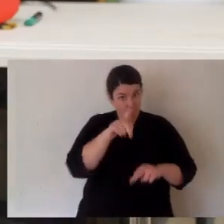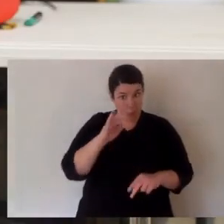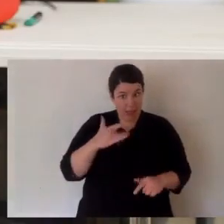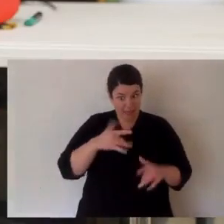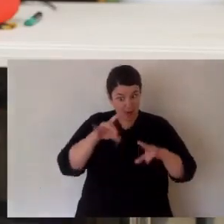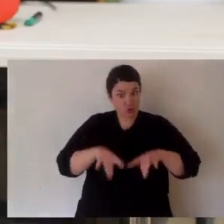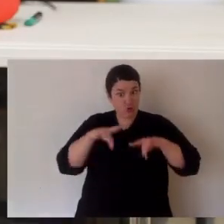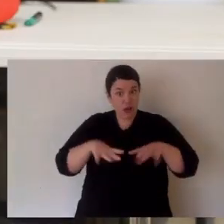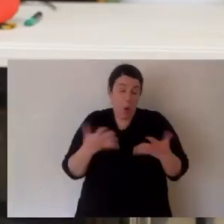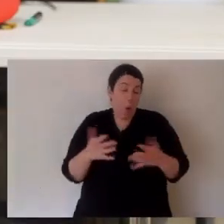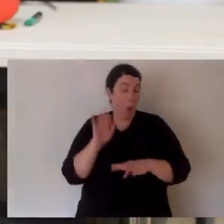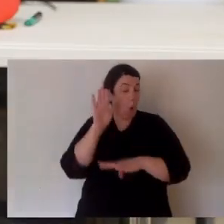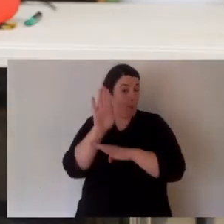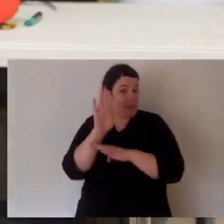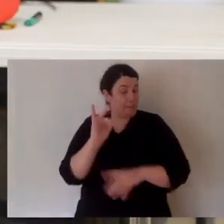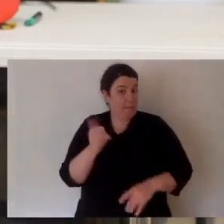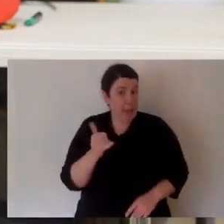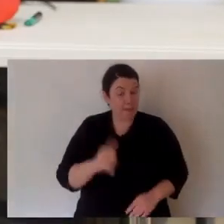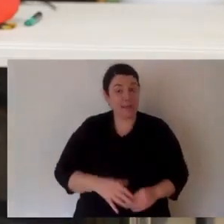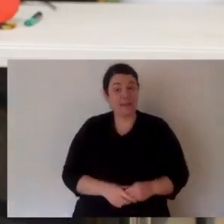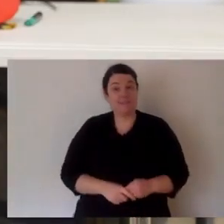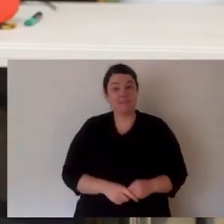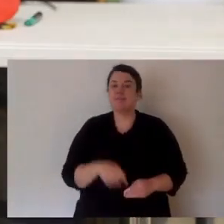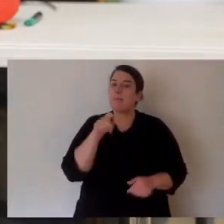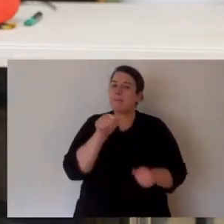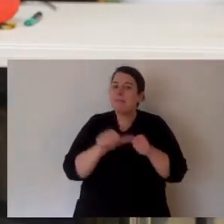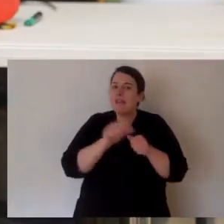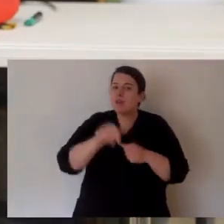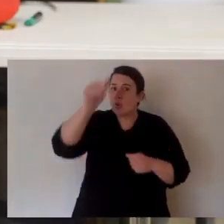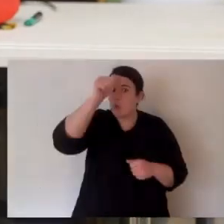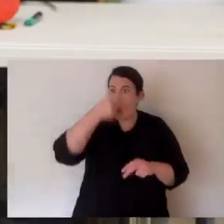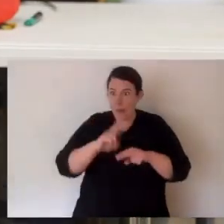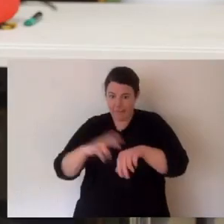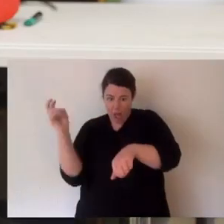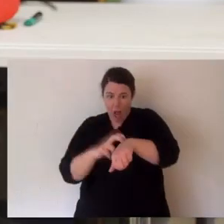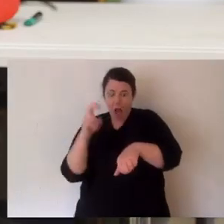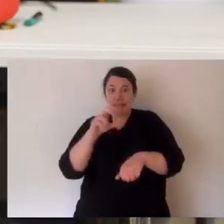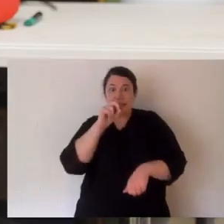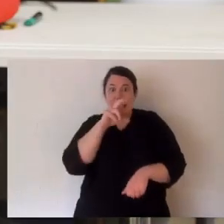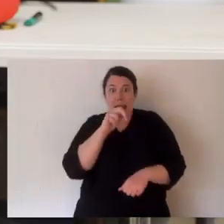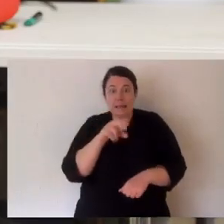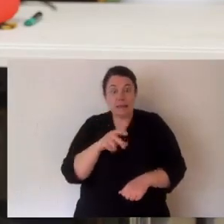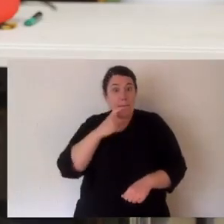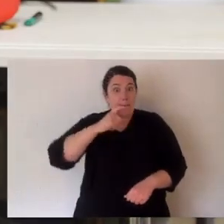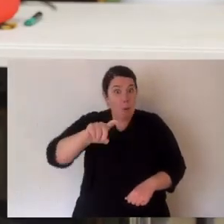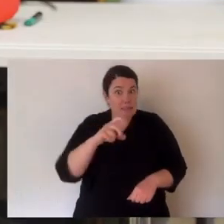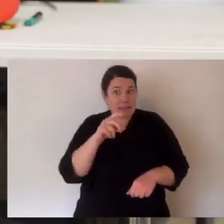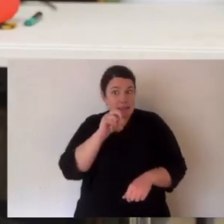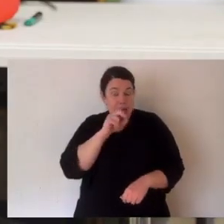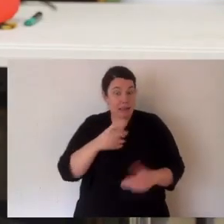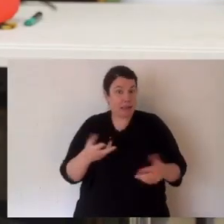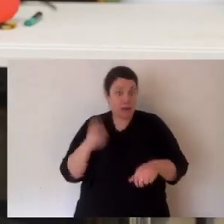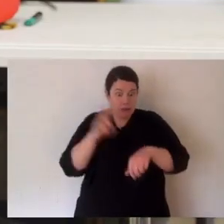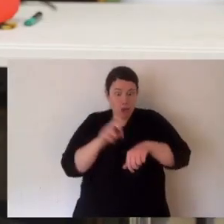in Australia, or the rest of the world for that matter, you better know what to do if you're bitten by a snake, a venomous snake.